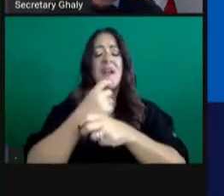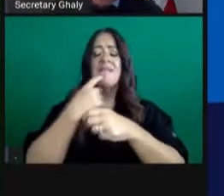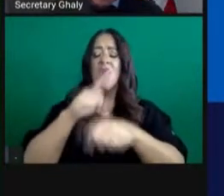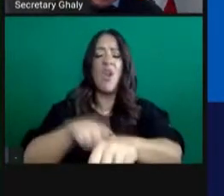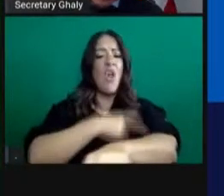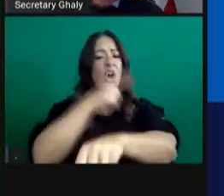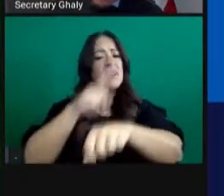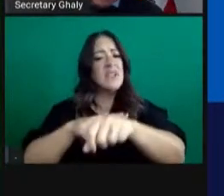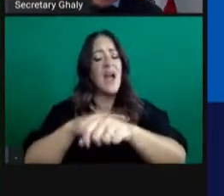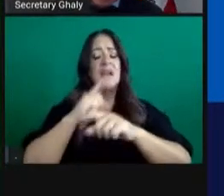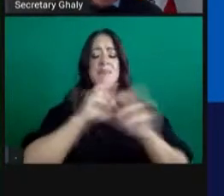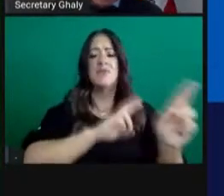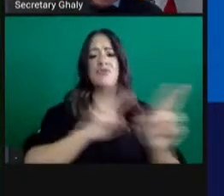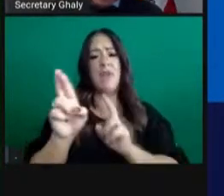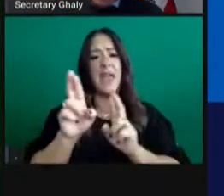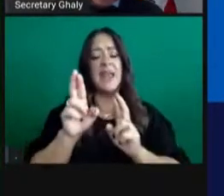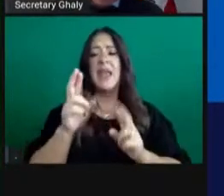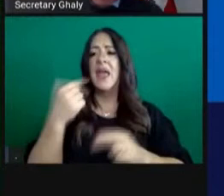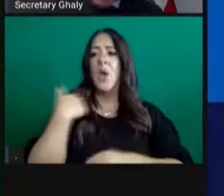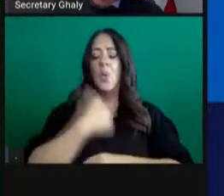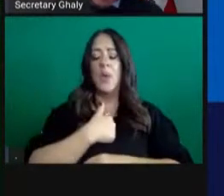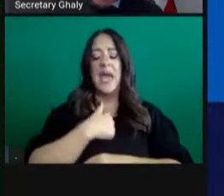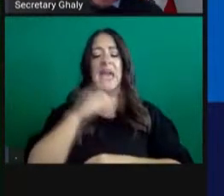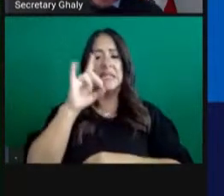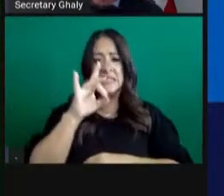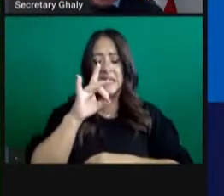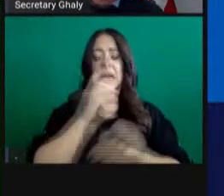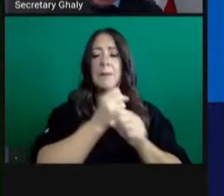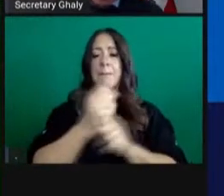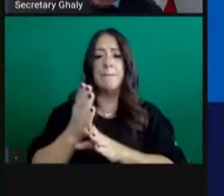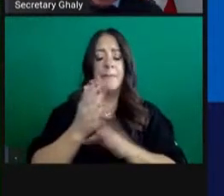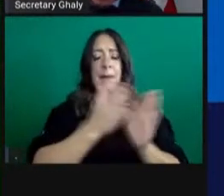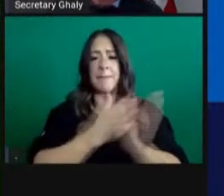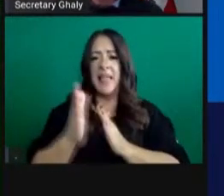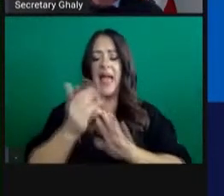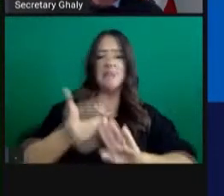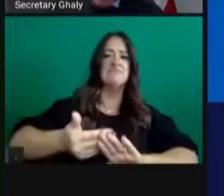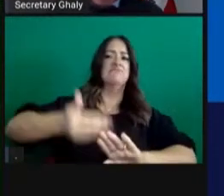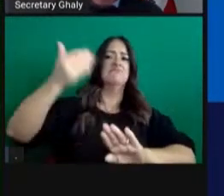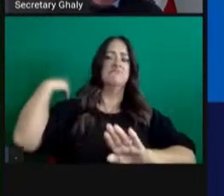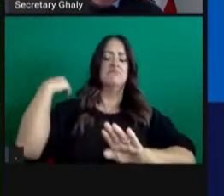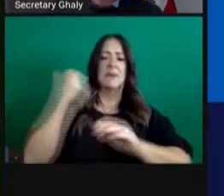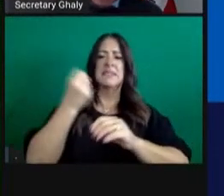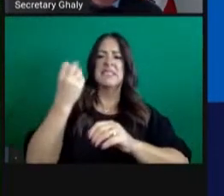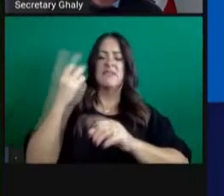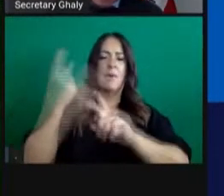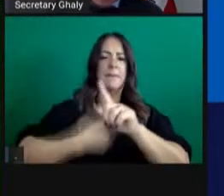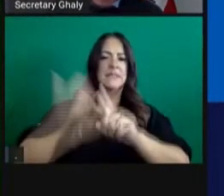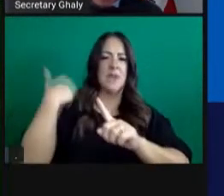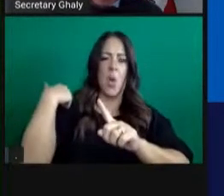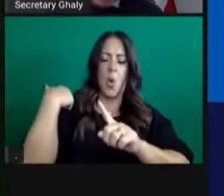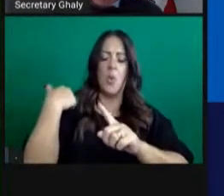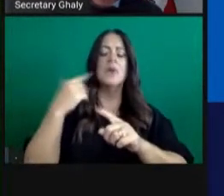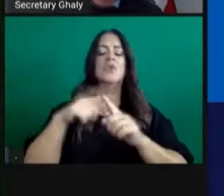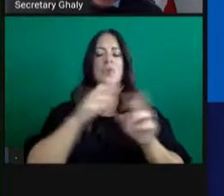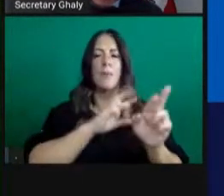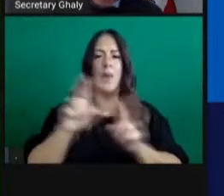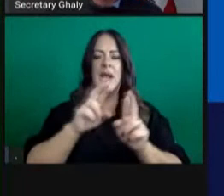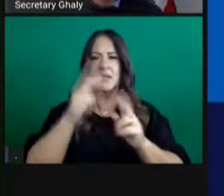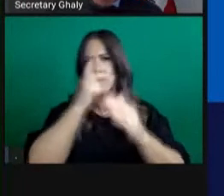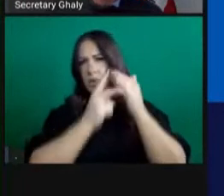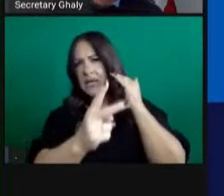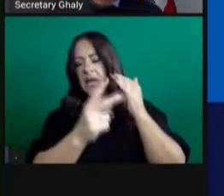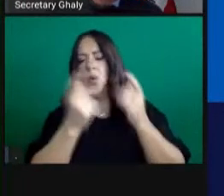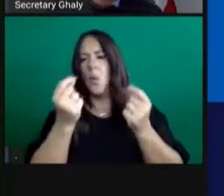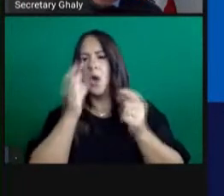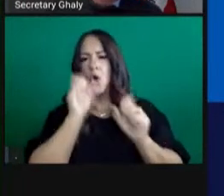We did so much early on in this pandemic response. We've learned a lot. We've given ourselves time to learn not just from